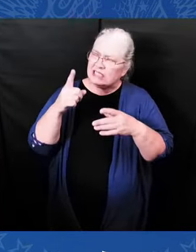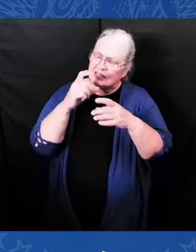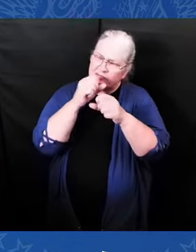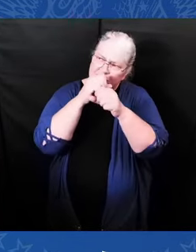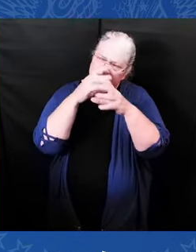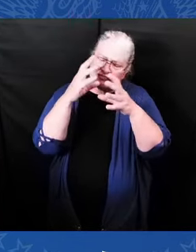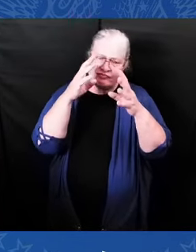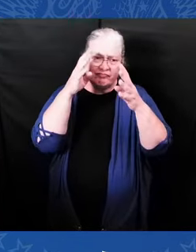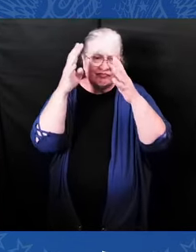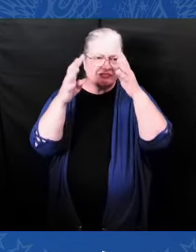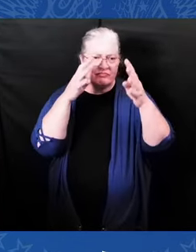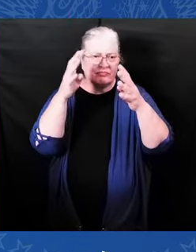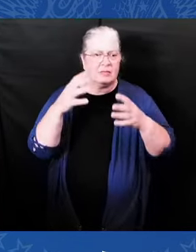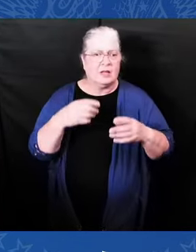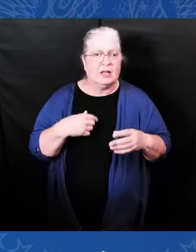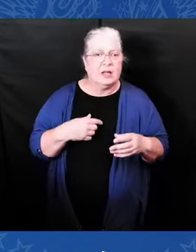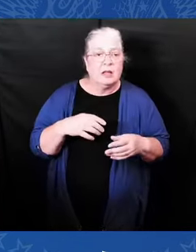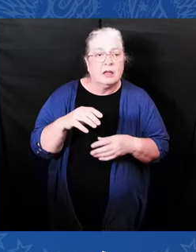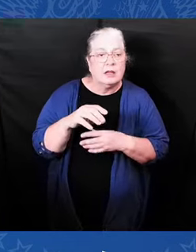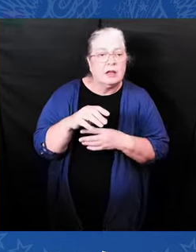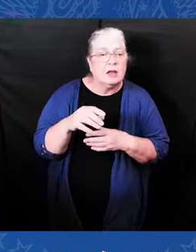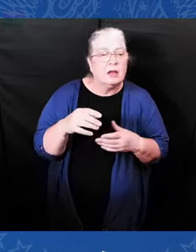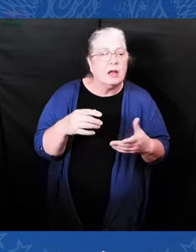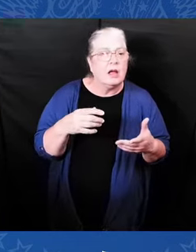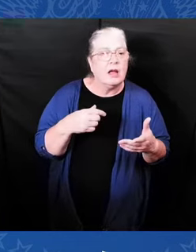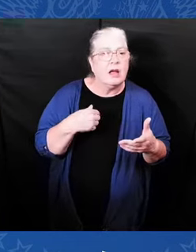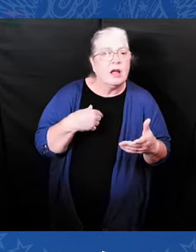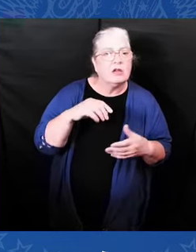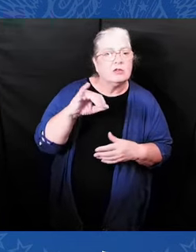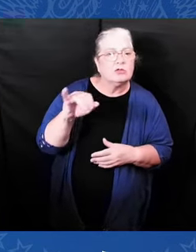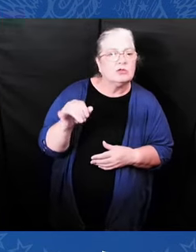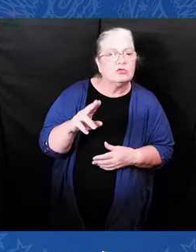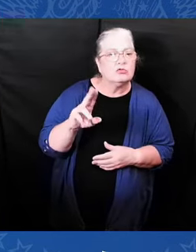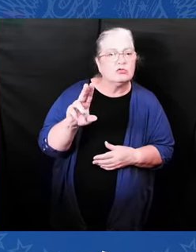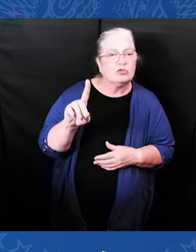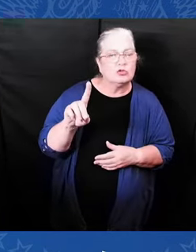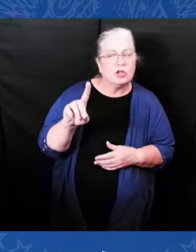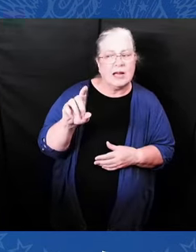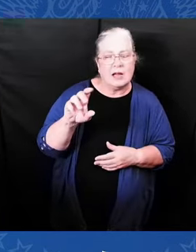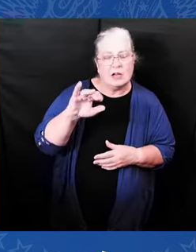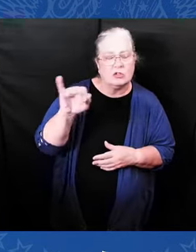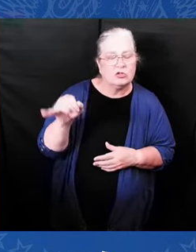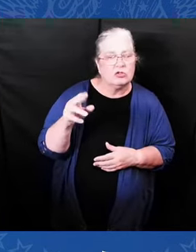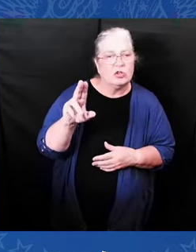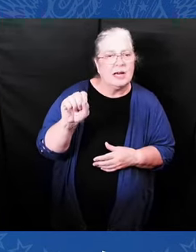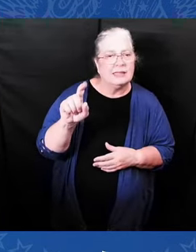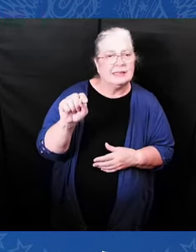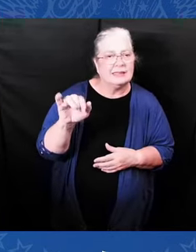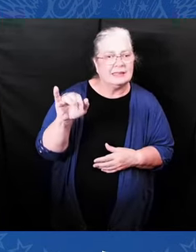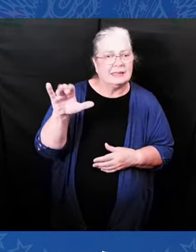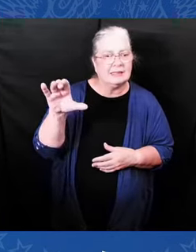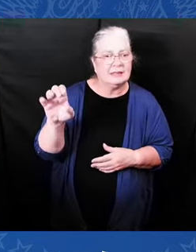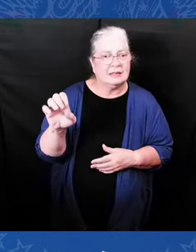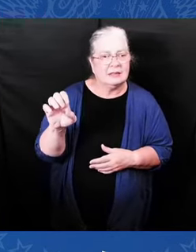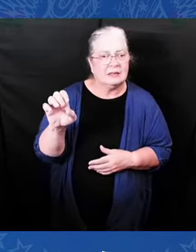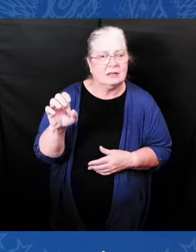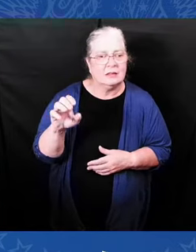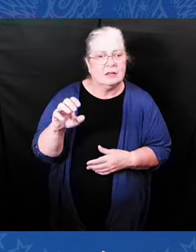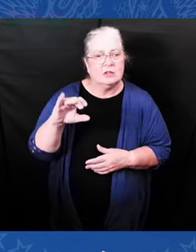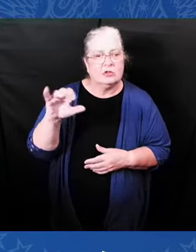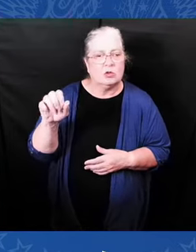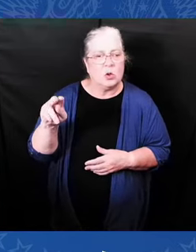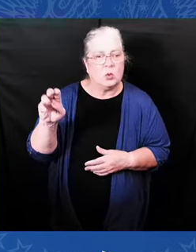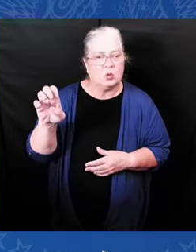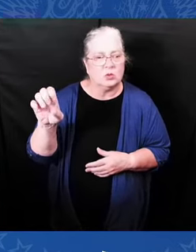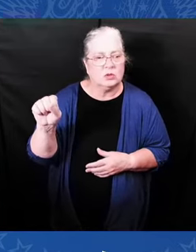And Justin Jones, a new voice, who gives us hope for the future, Justin. And two of the great artists of our time,